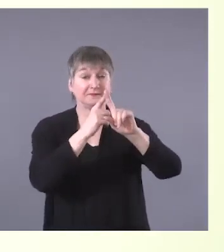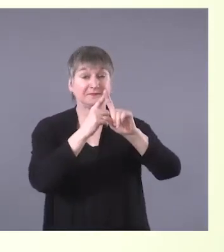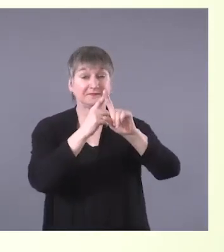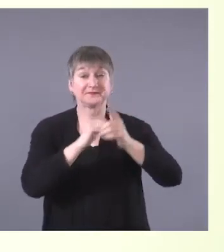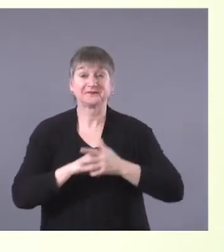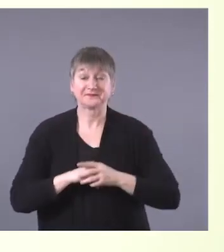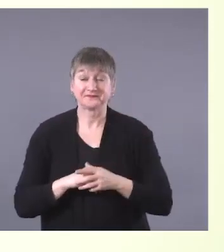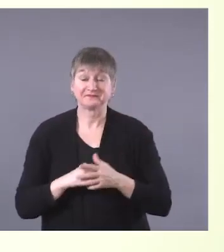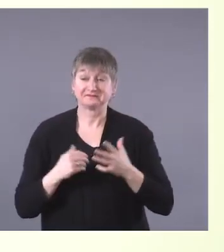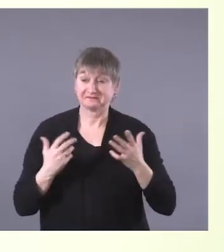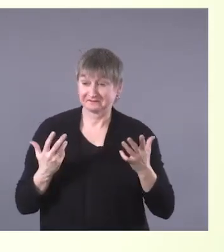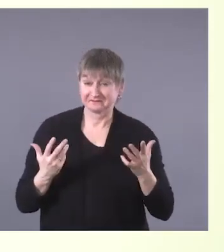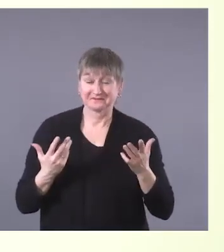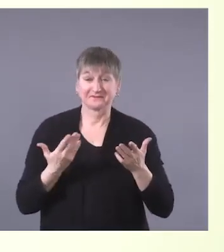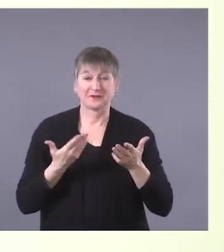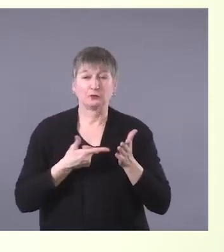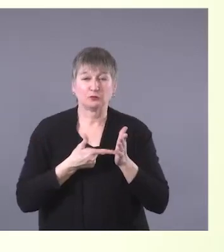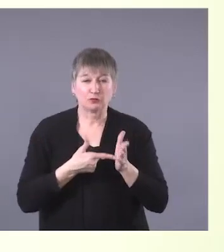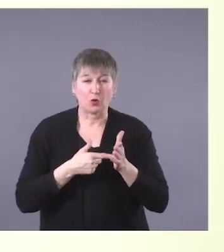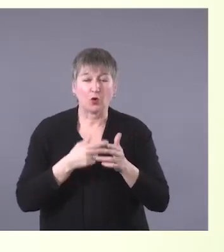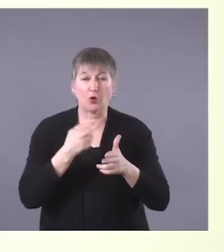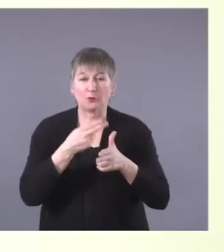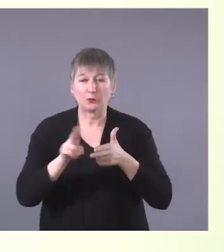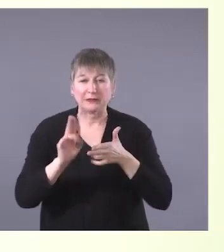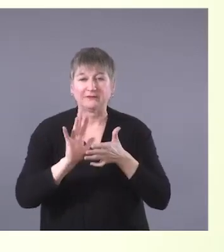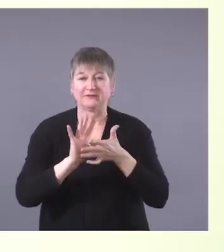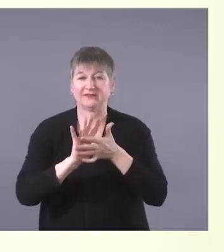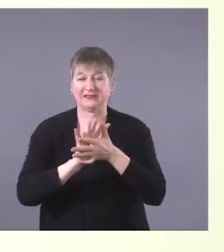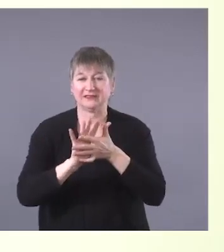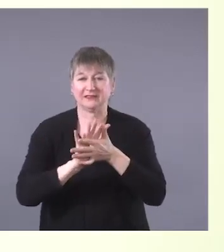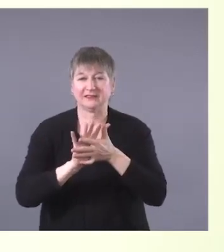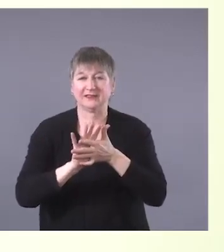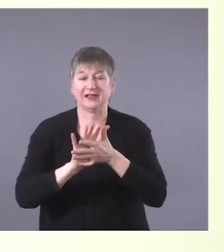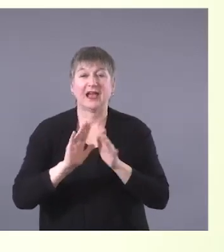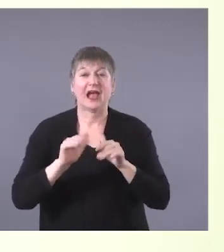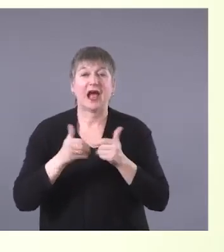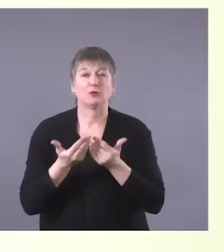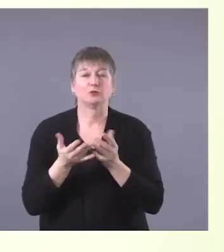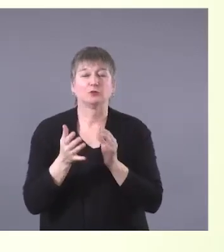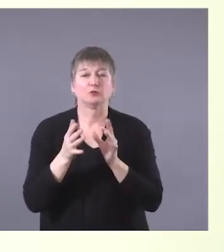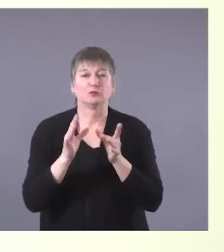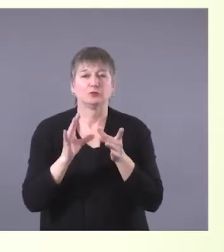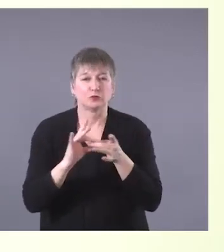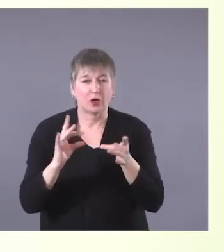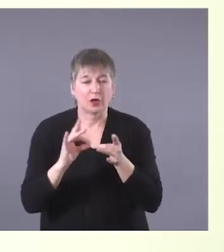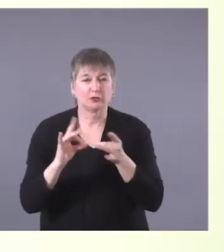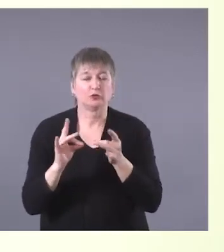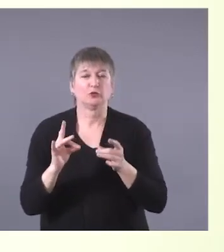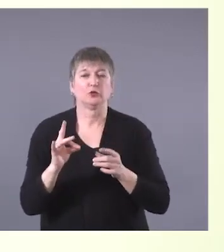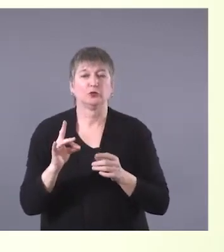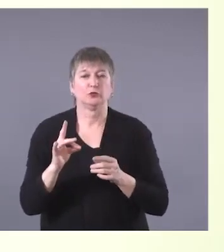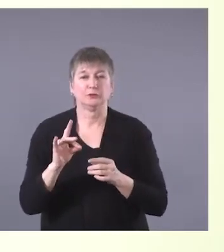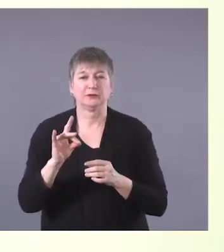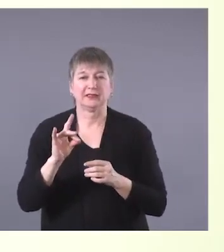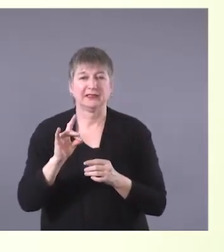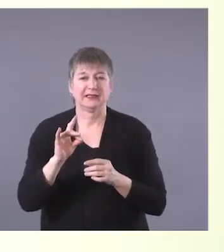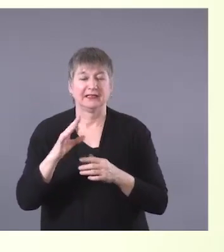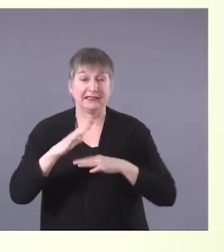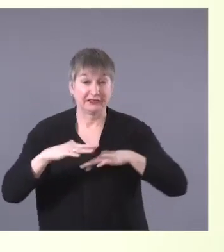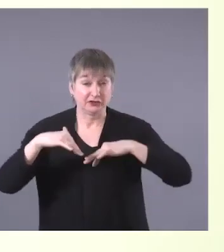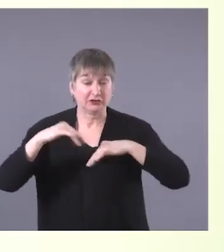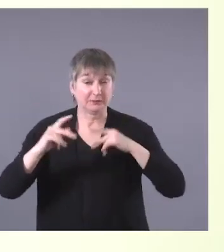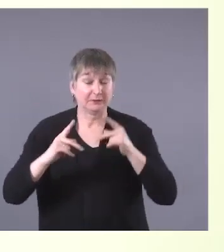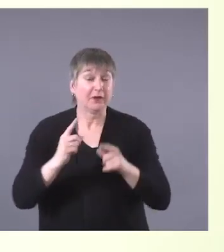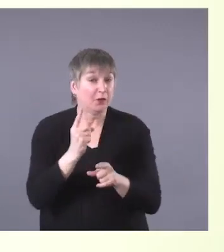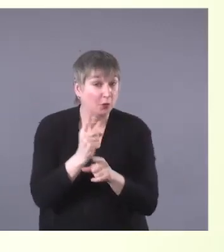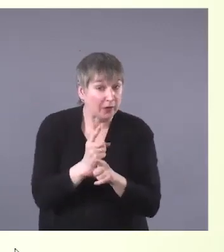to just show a brief video on how how to talk to Indigenous people and the correct terminology that